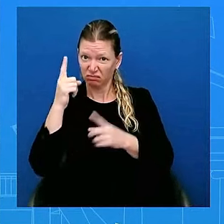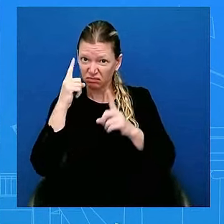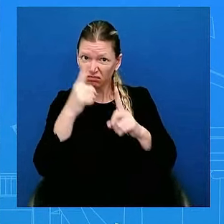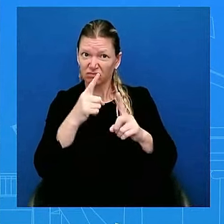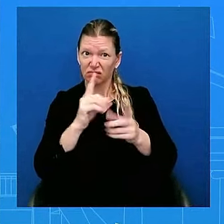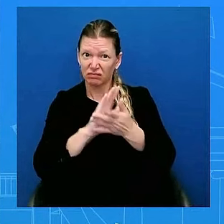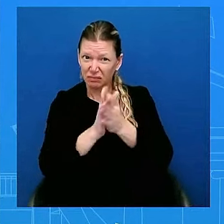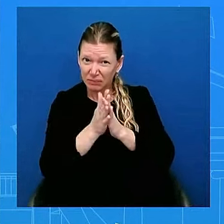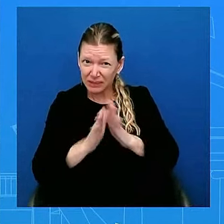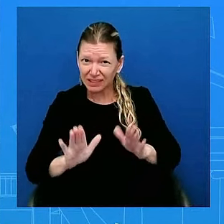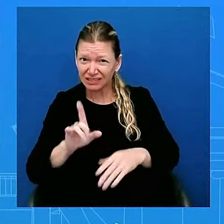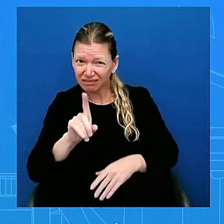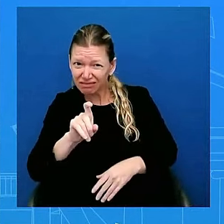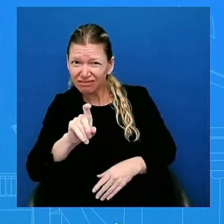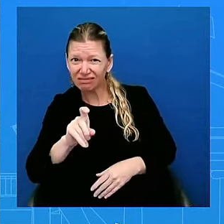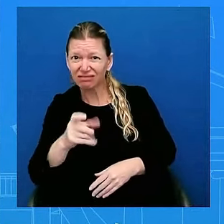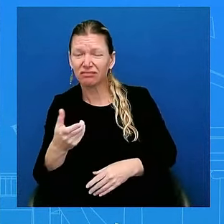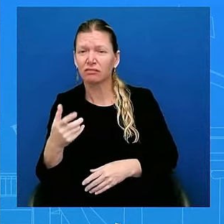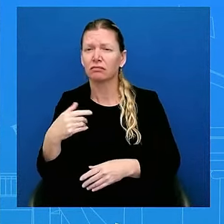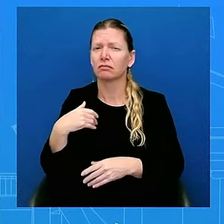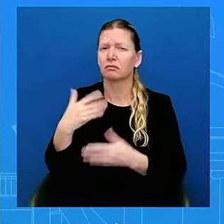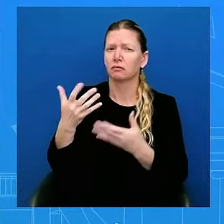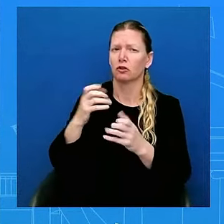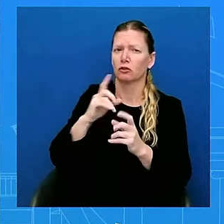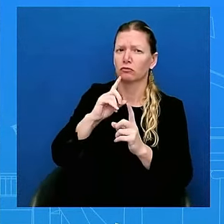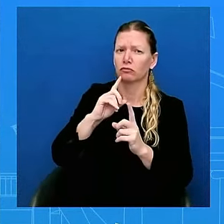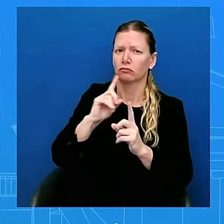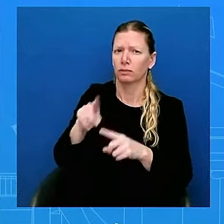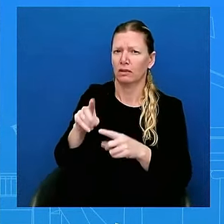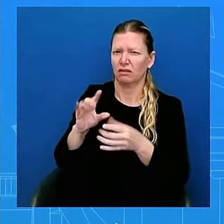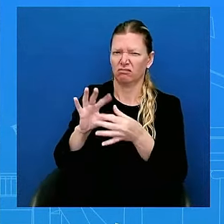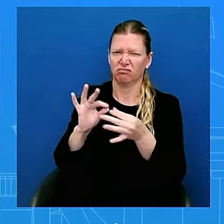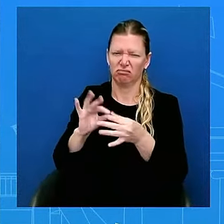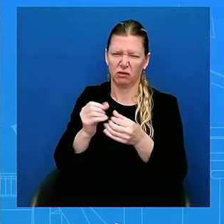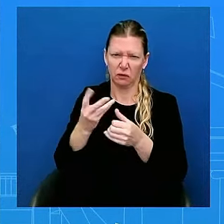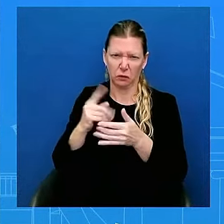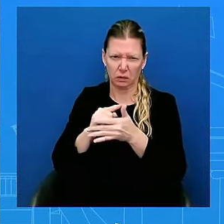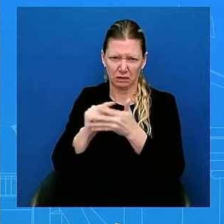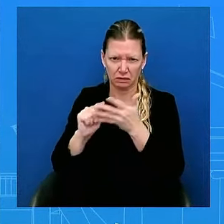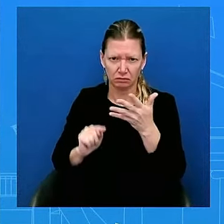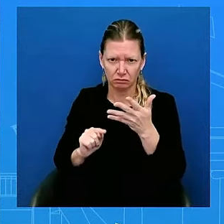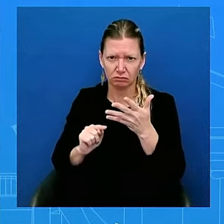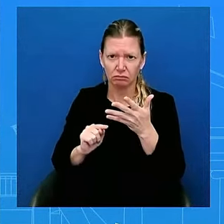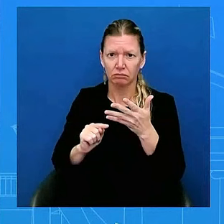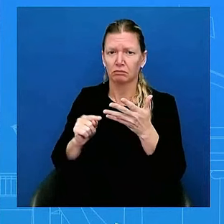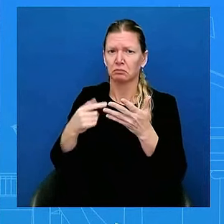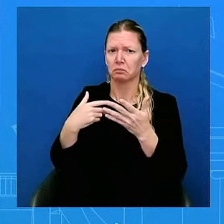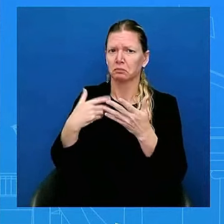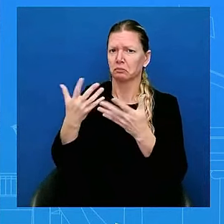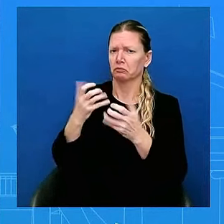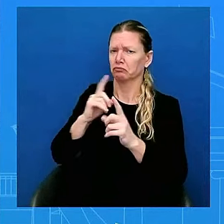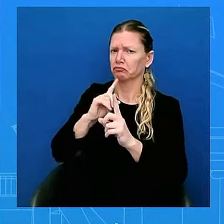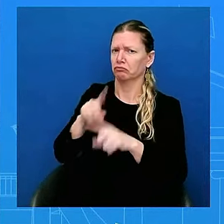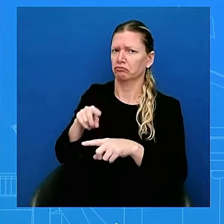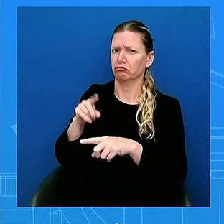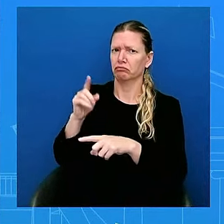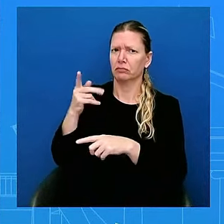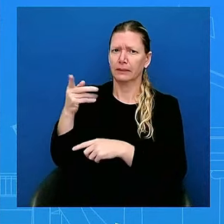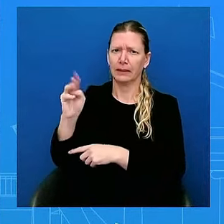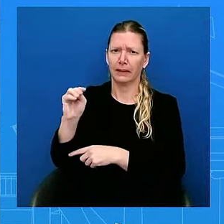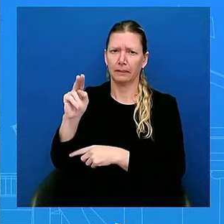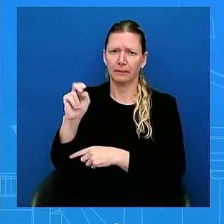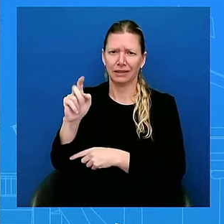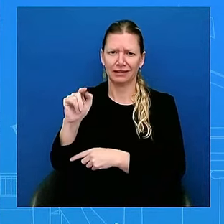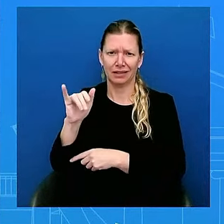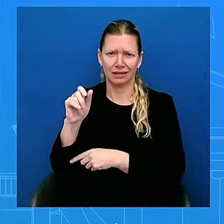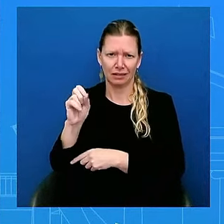reaction to the Prime Minister's speech. So we appreciate Prime Minister Netanyahu for thanking President Biden for